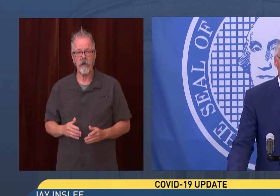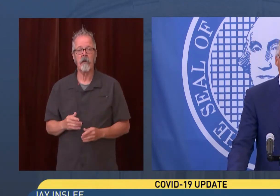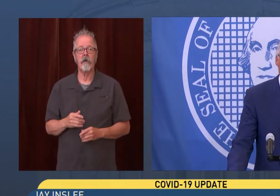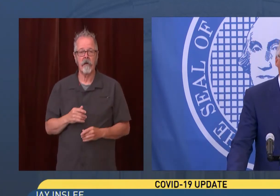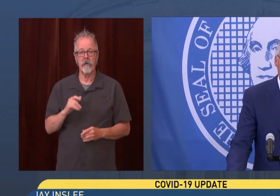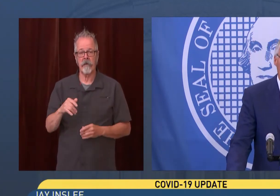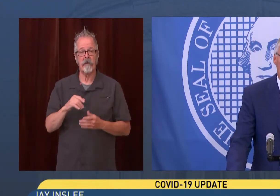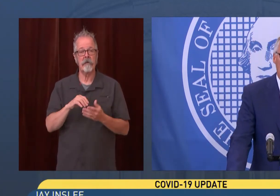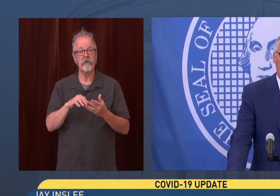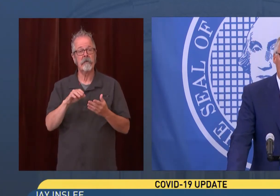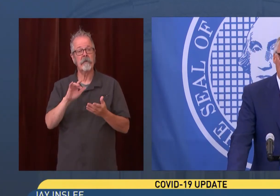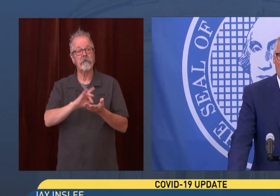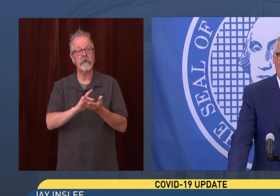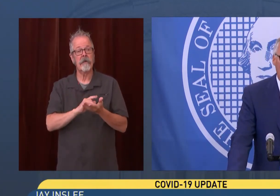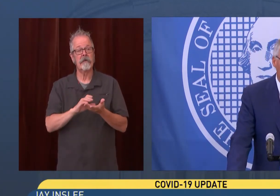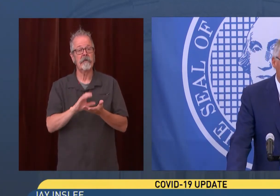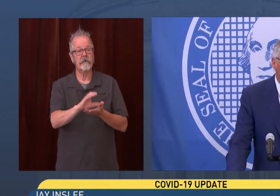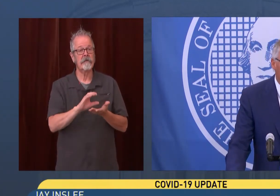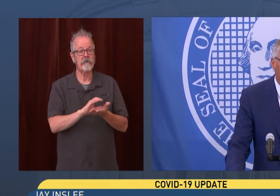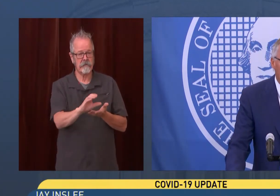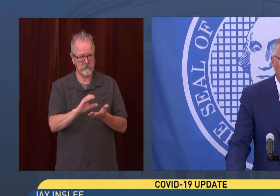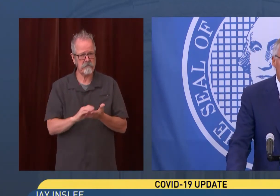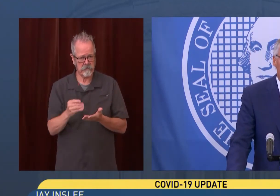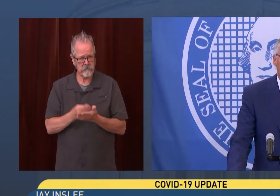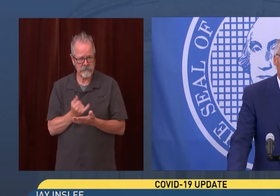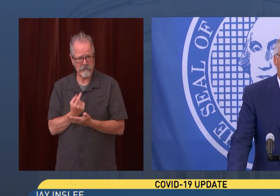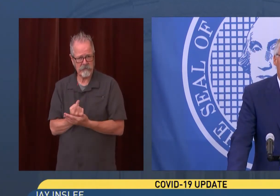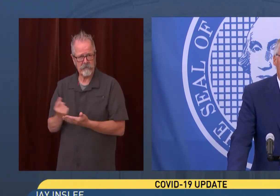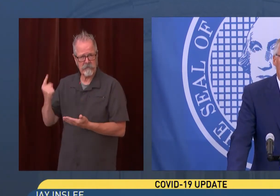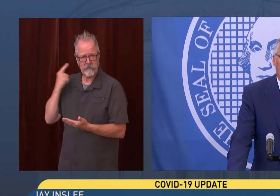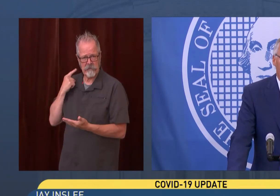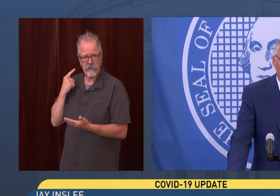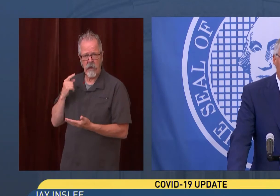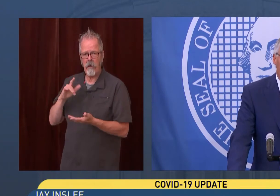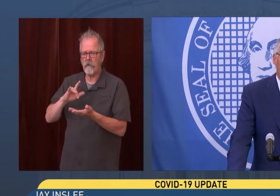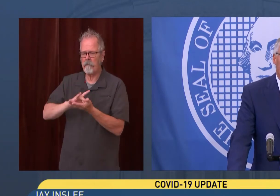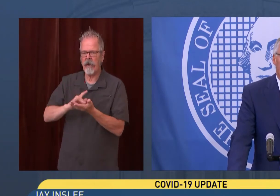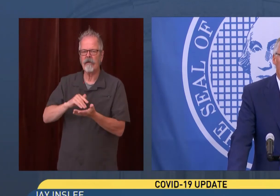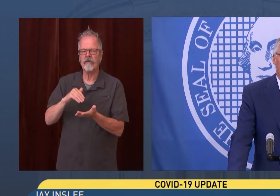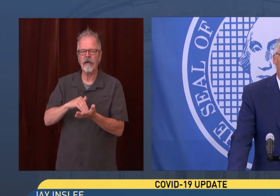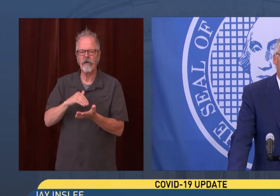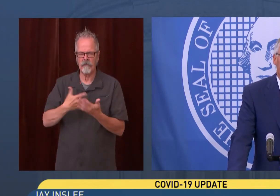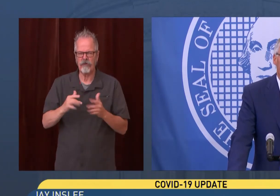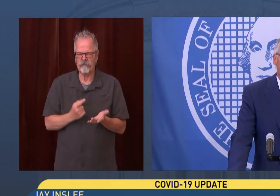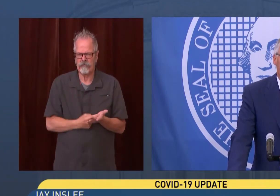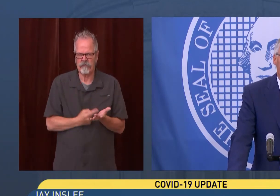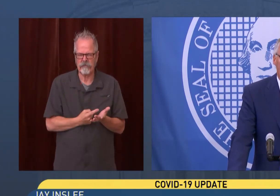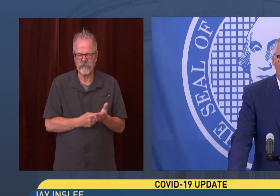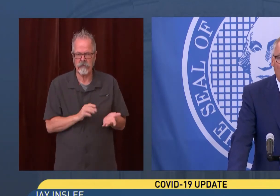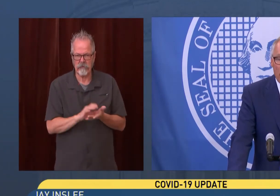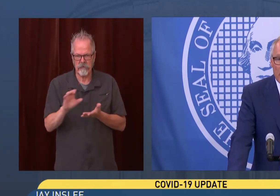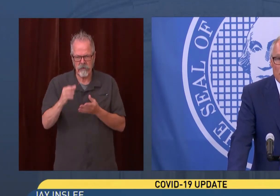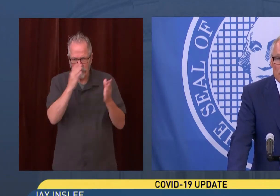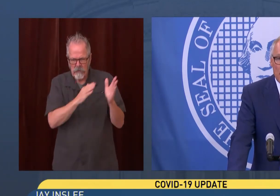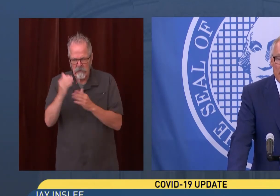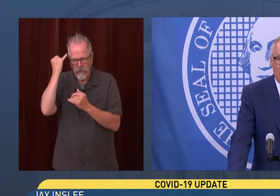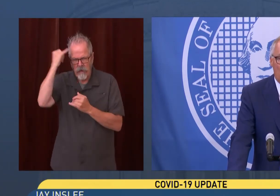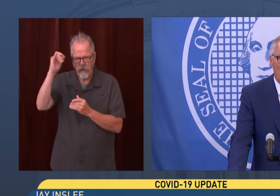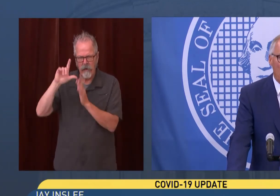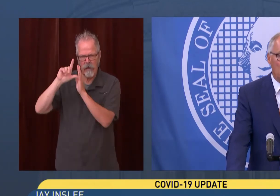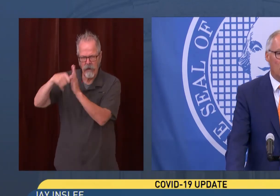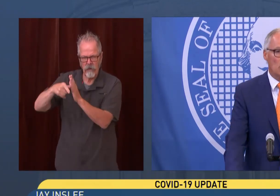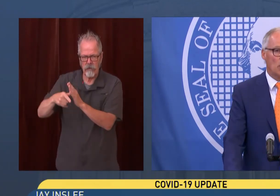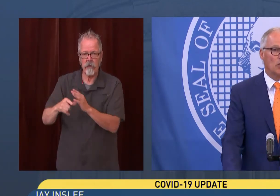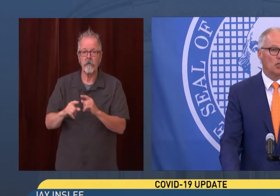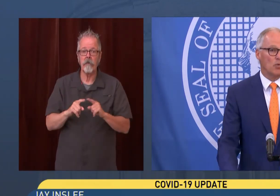last week. We got a lot of great response to this. And we believe that when physicians do outreach and